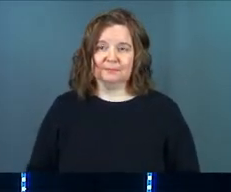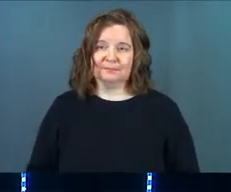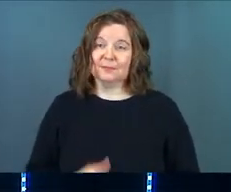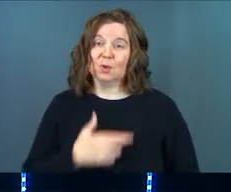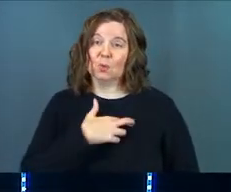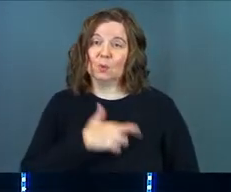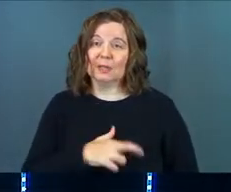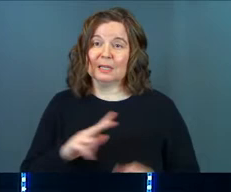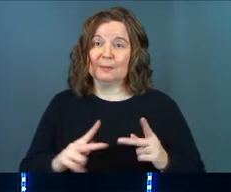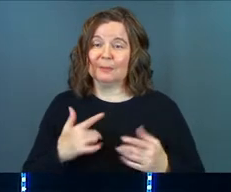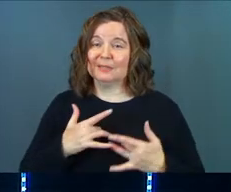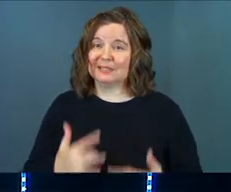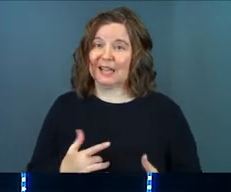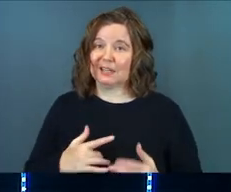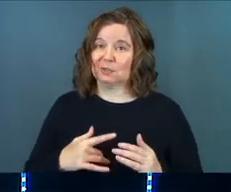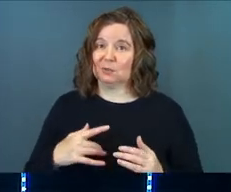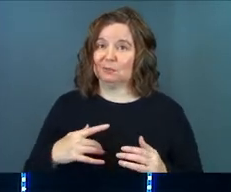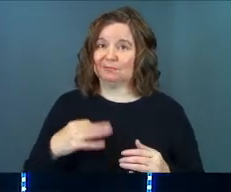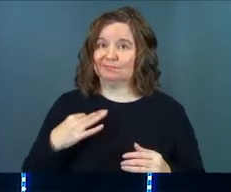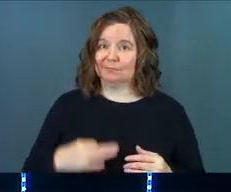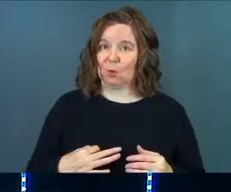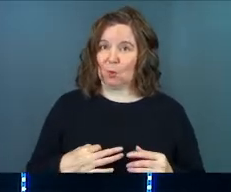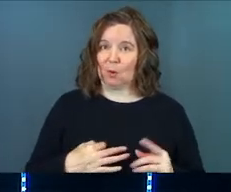Religious people always keep score.